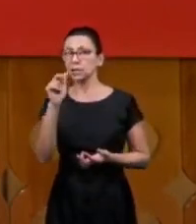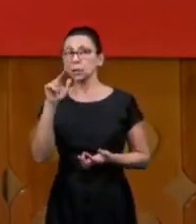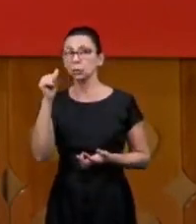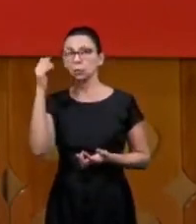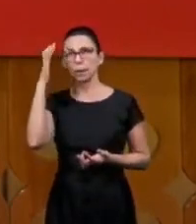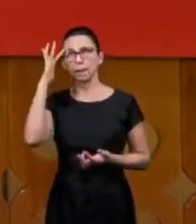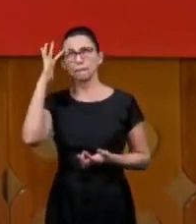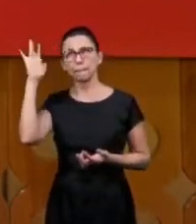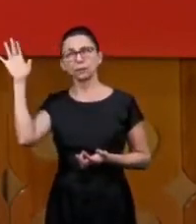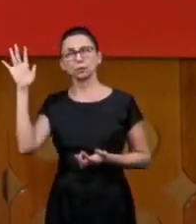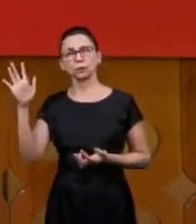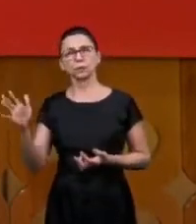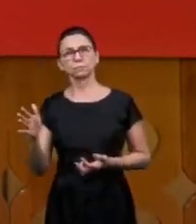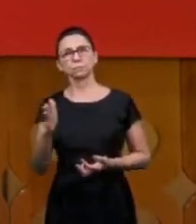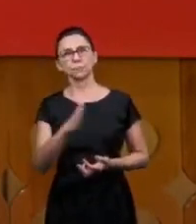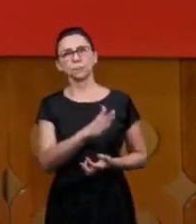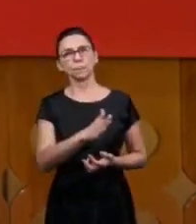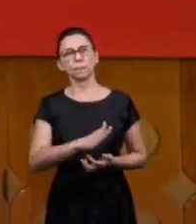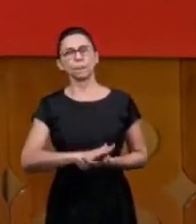imagine